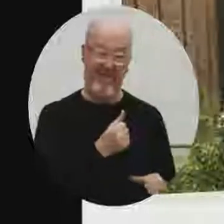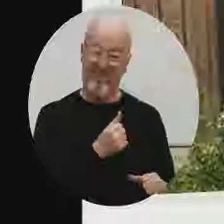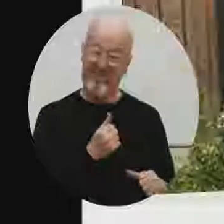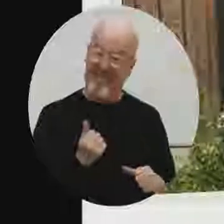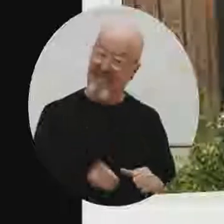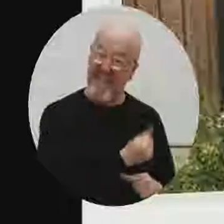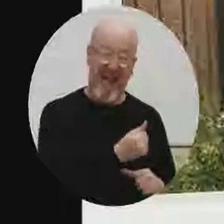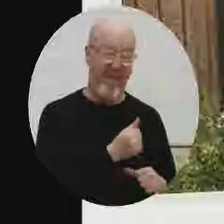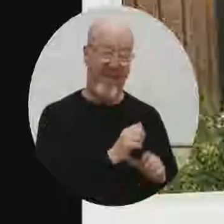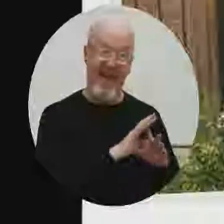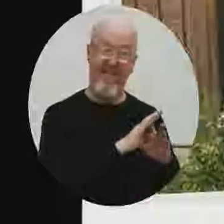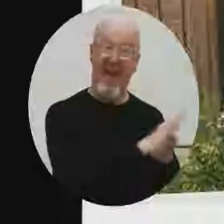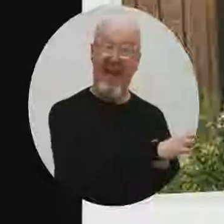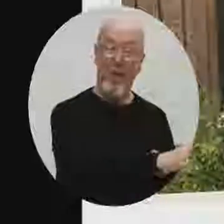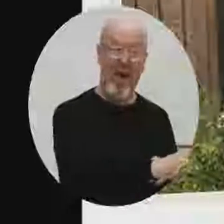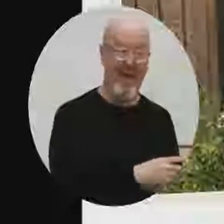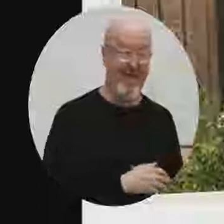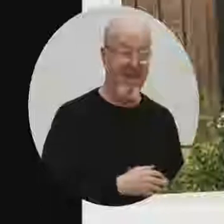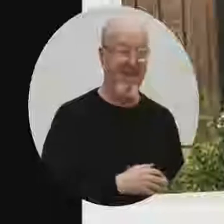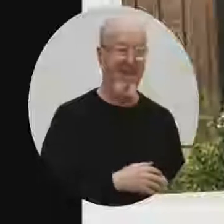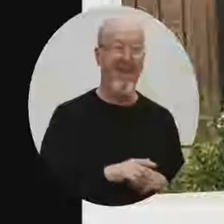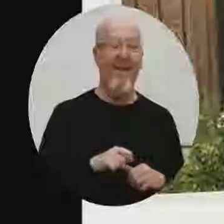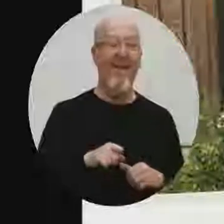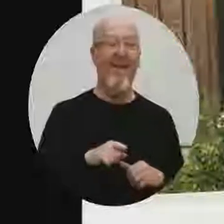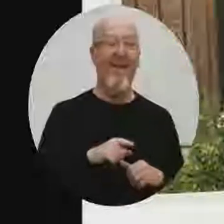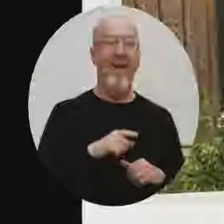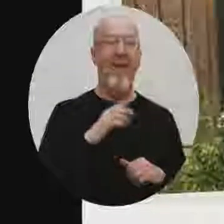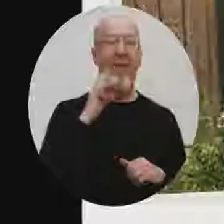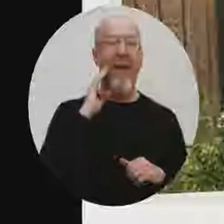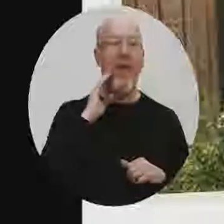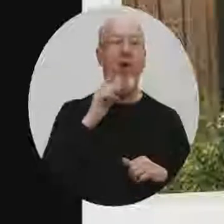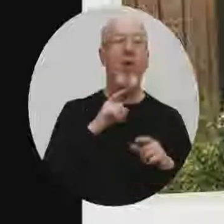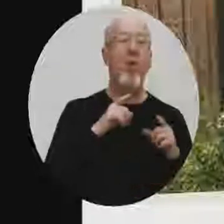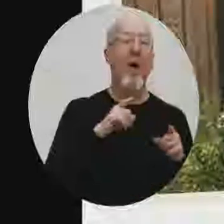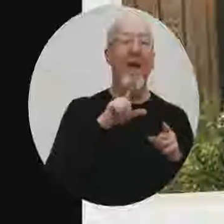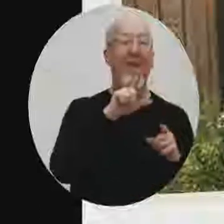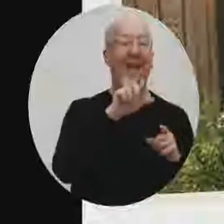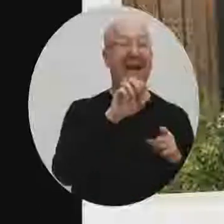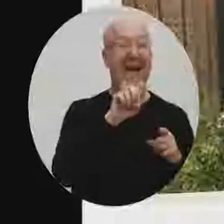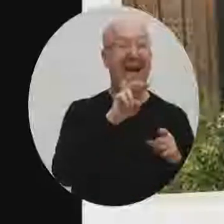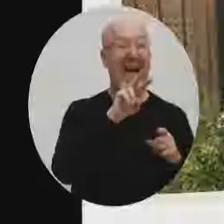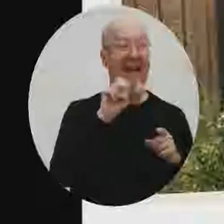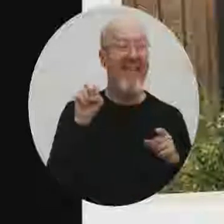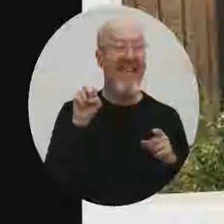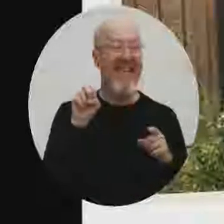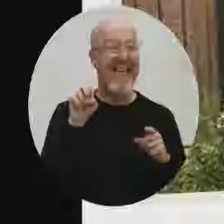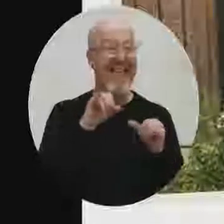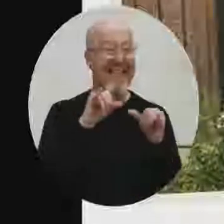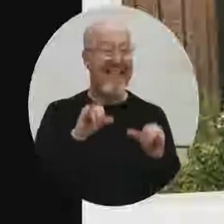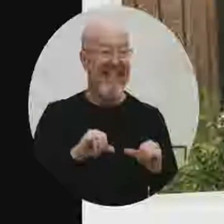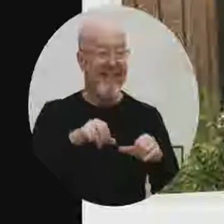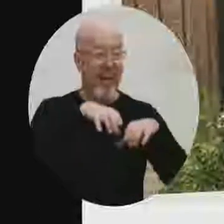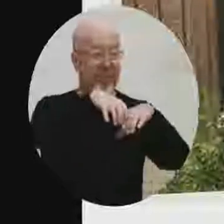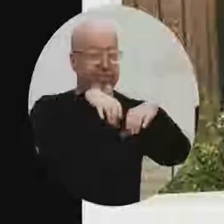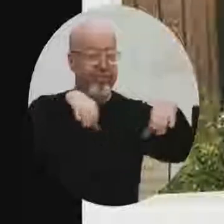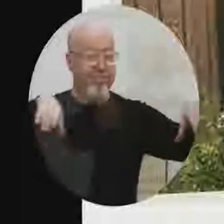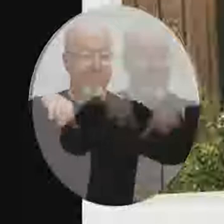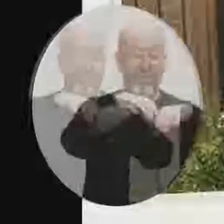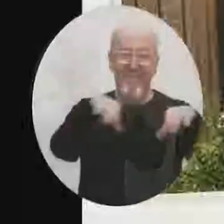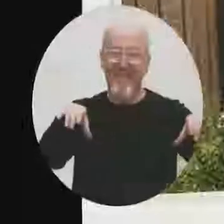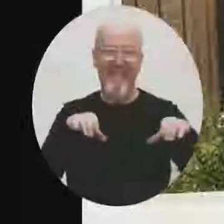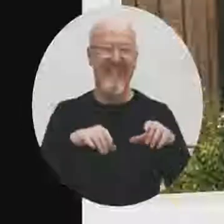get out of harm's way. Now, they knew the levy system protecting many of the vulnerable neighborhoods had been under-engineered and needed to be replaced.